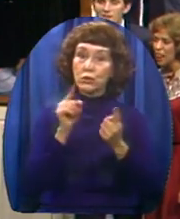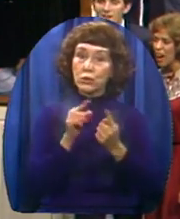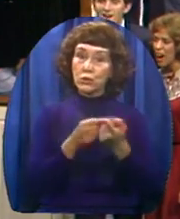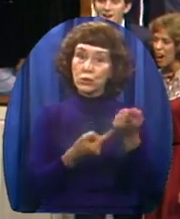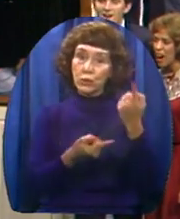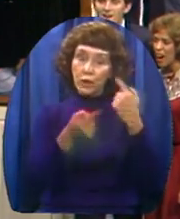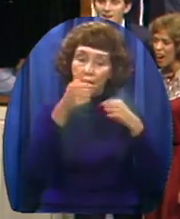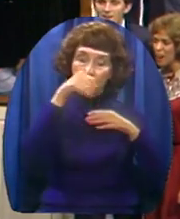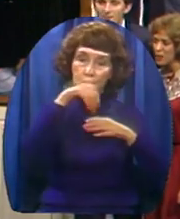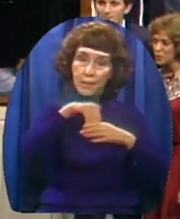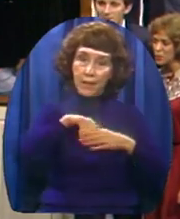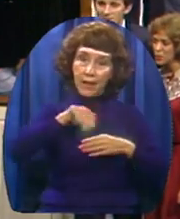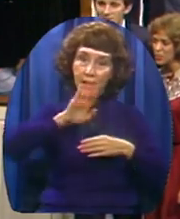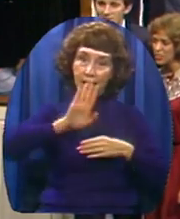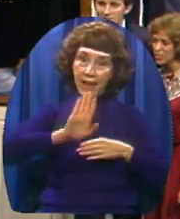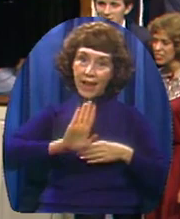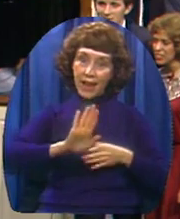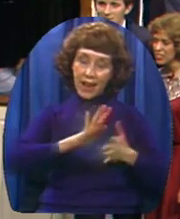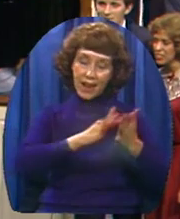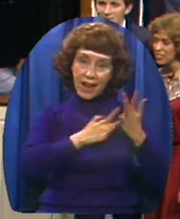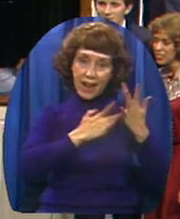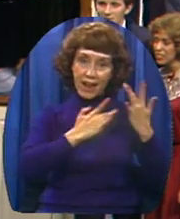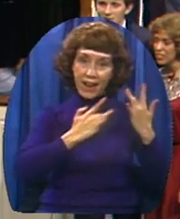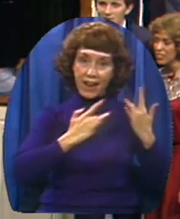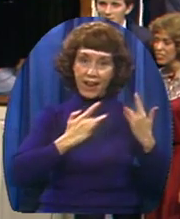come near